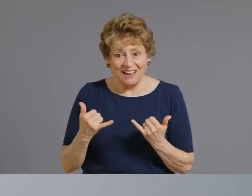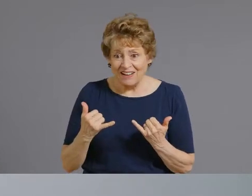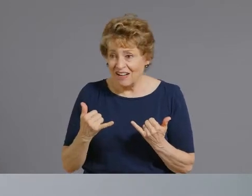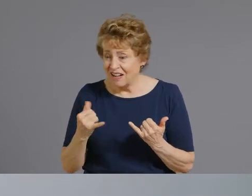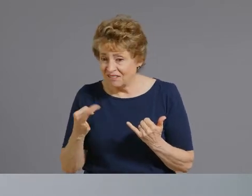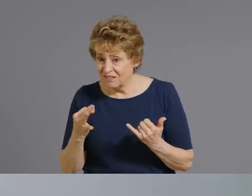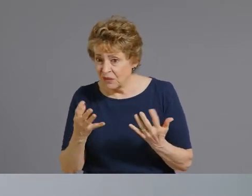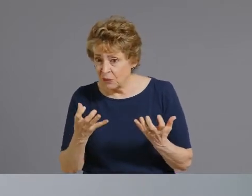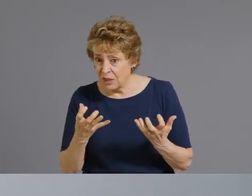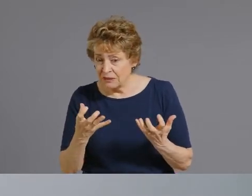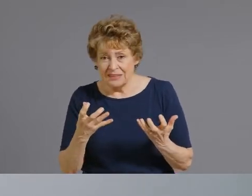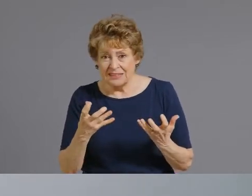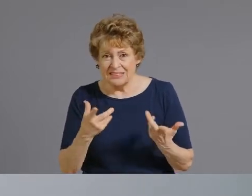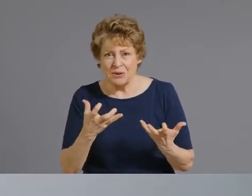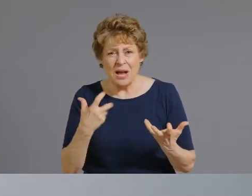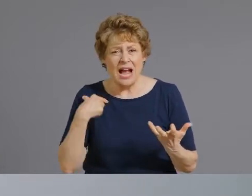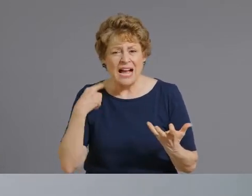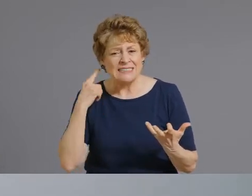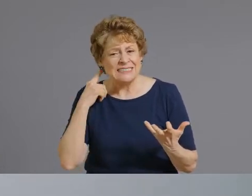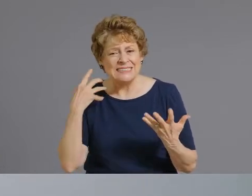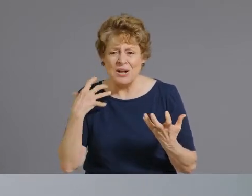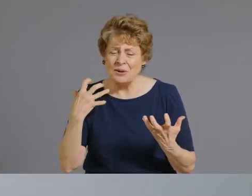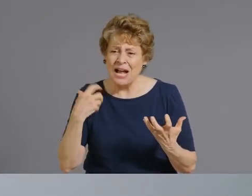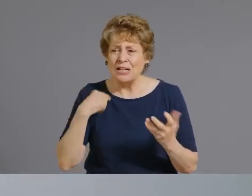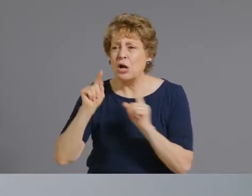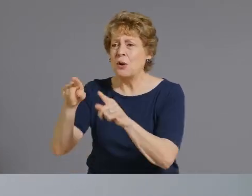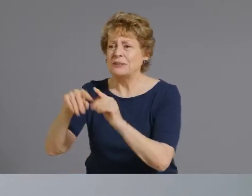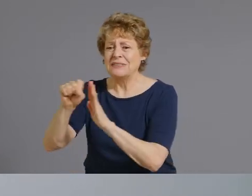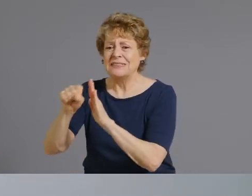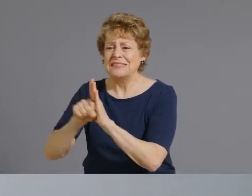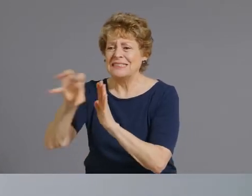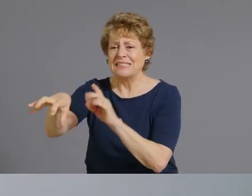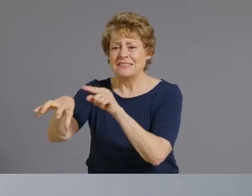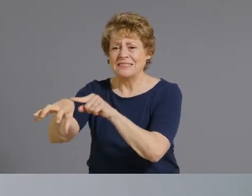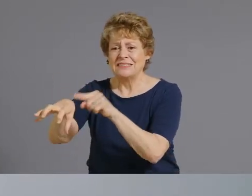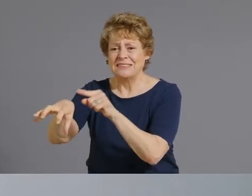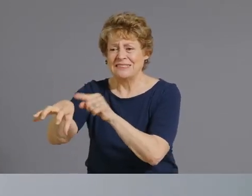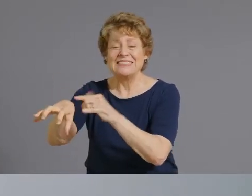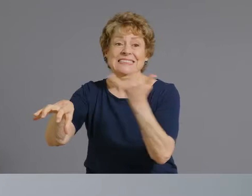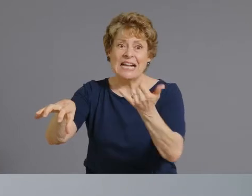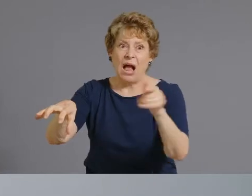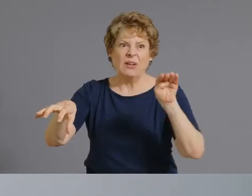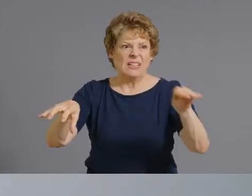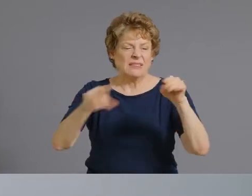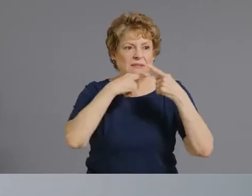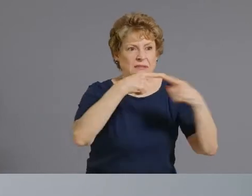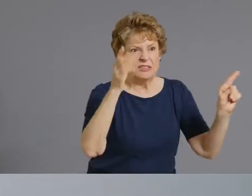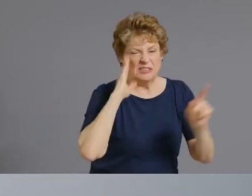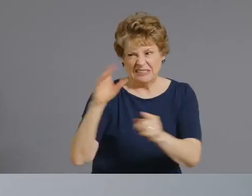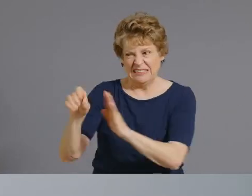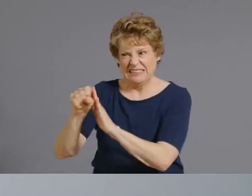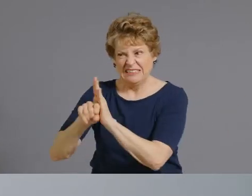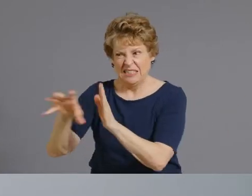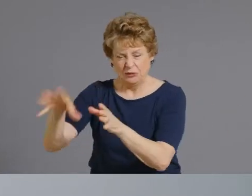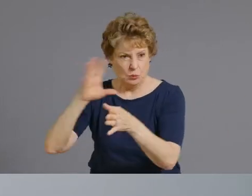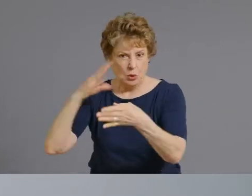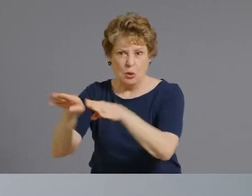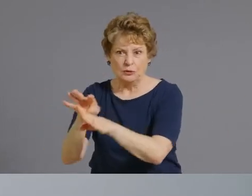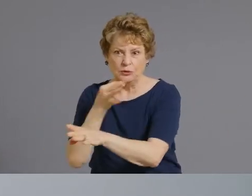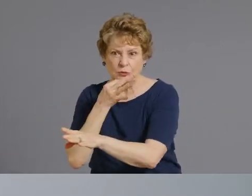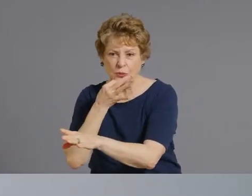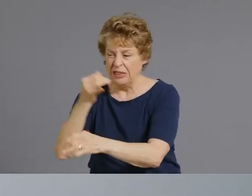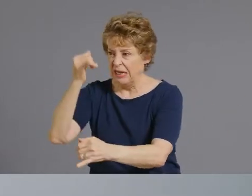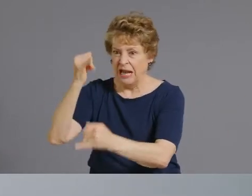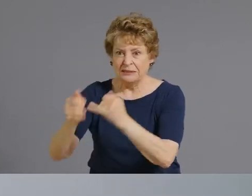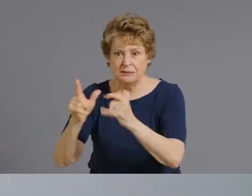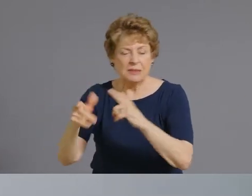got that ability we are going to phase out um but we did want to give notice to the public before just completely shutting them down as